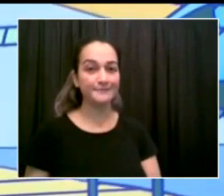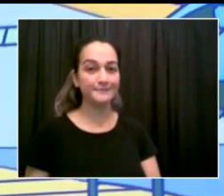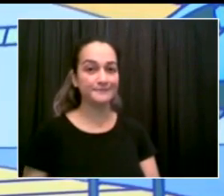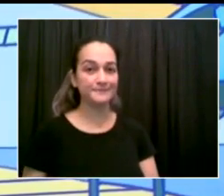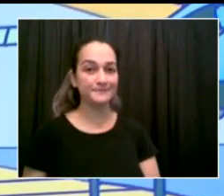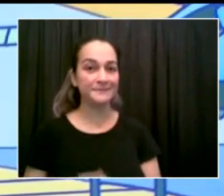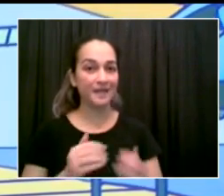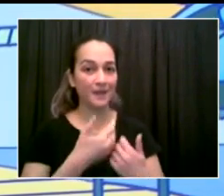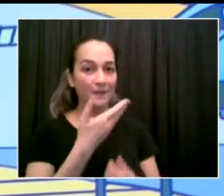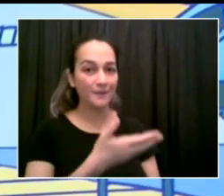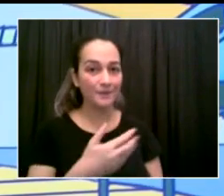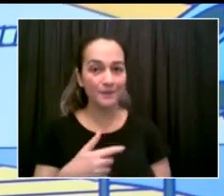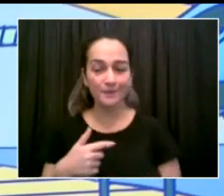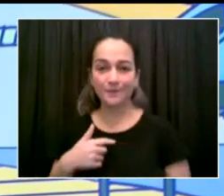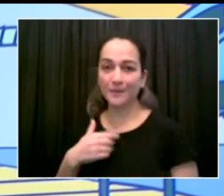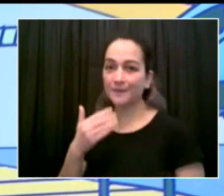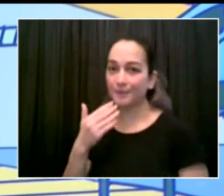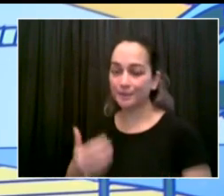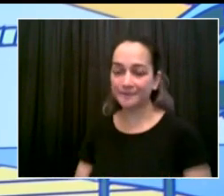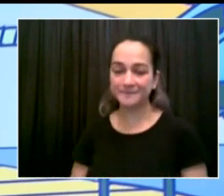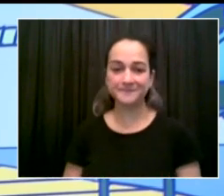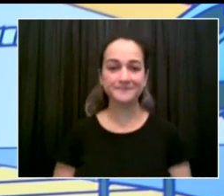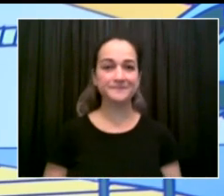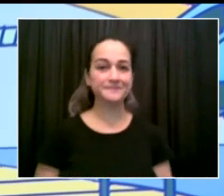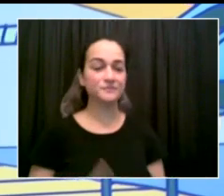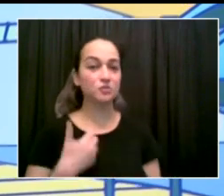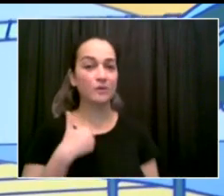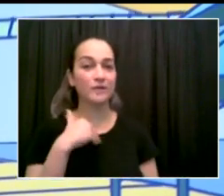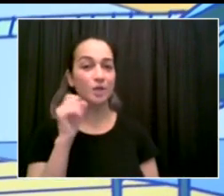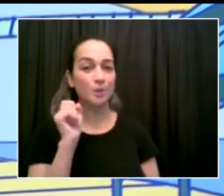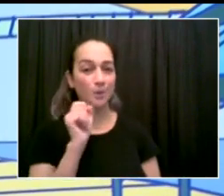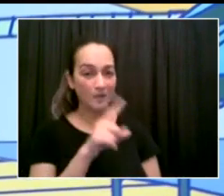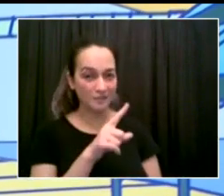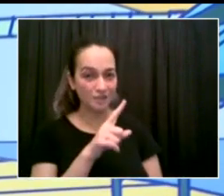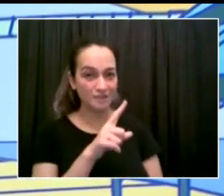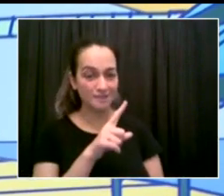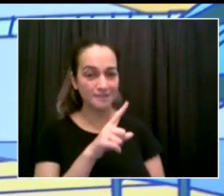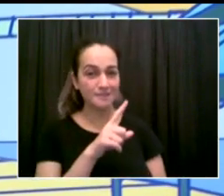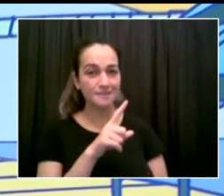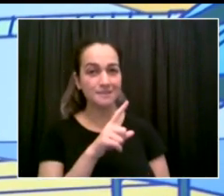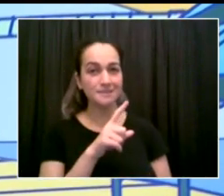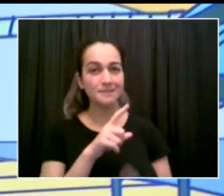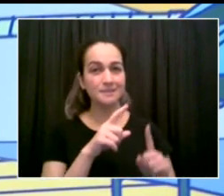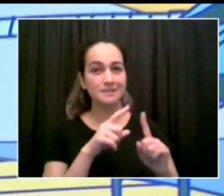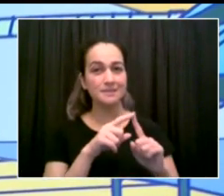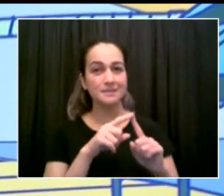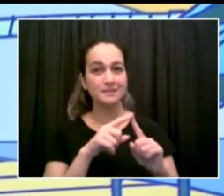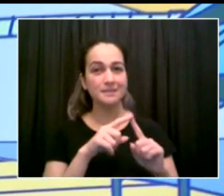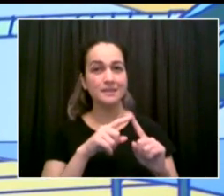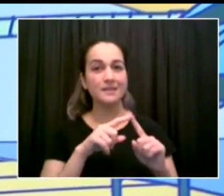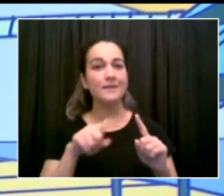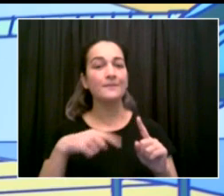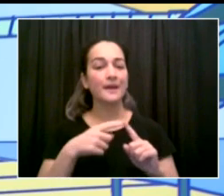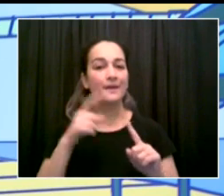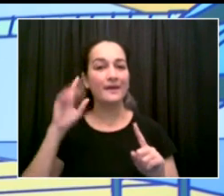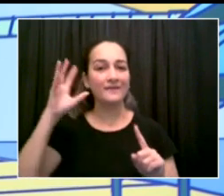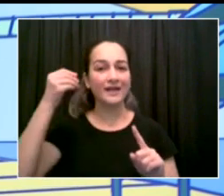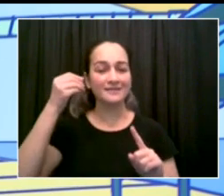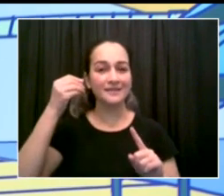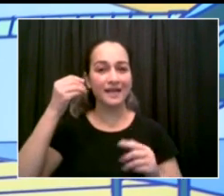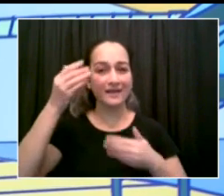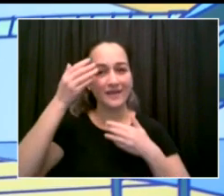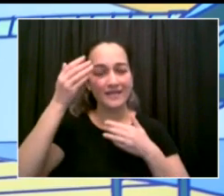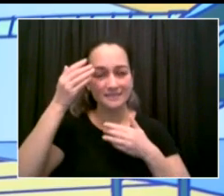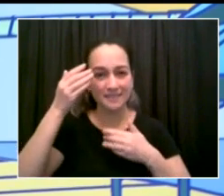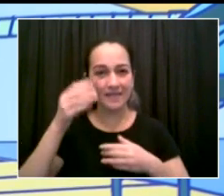relates to what's been going on in Afghanistan. Given the bombing there this morning, is